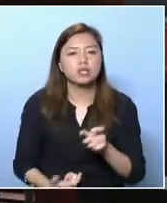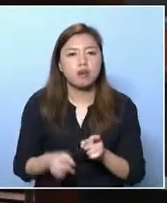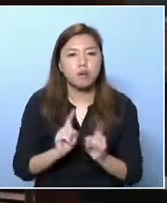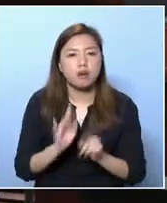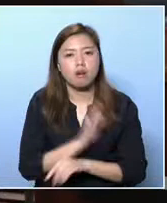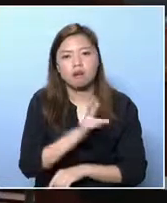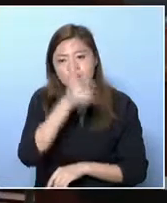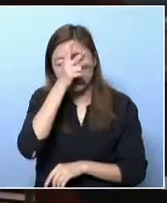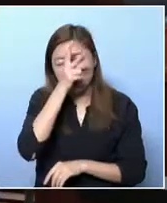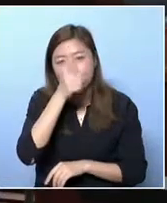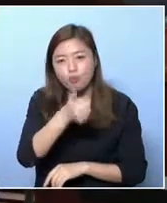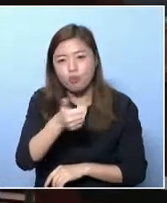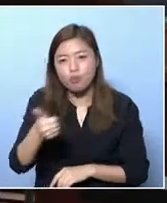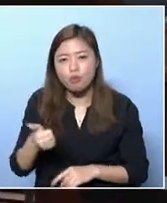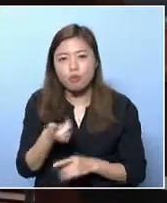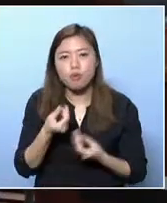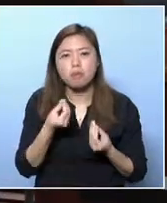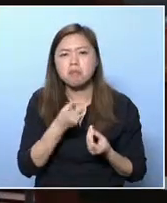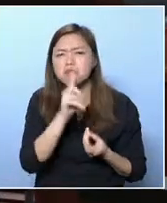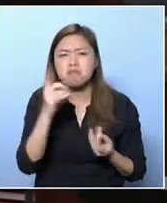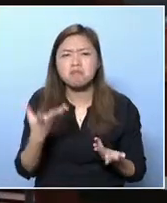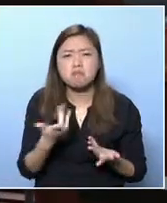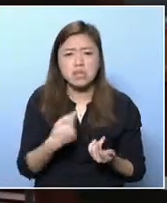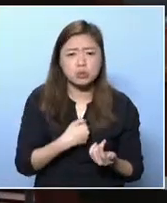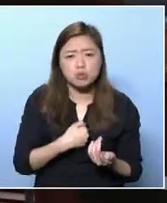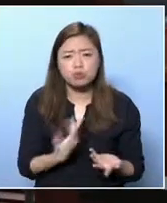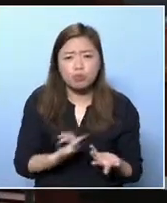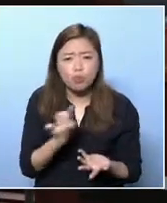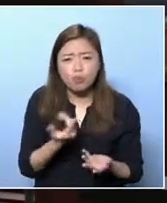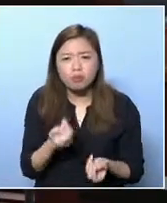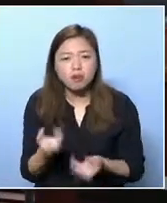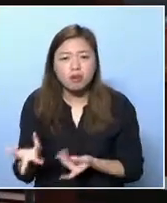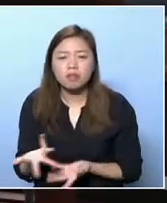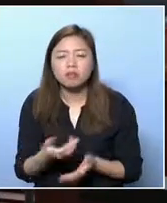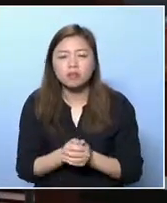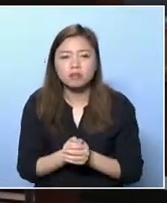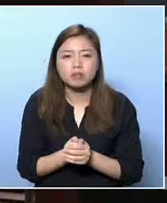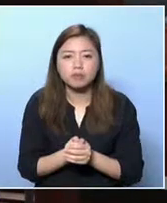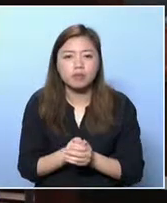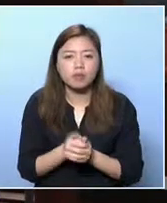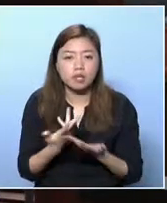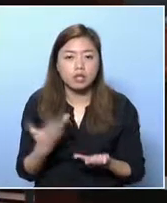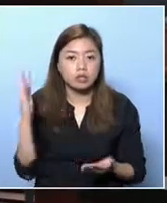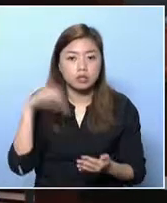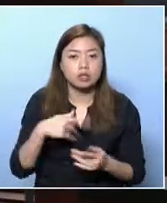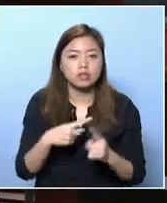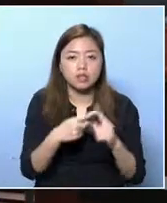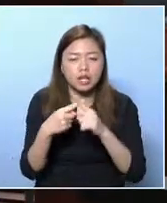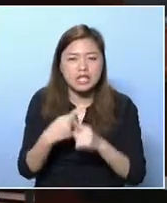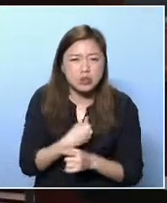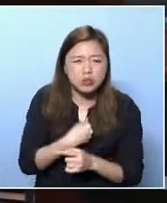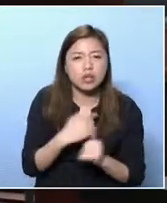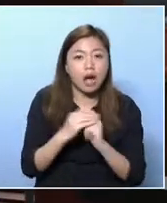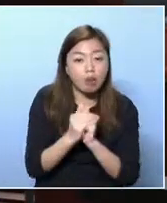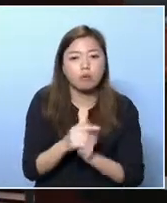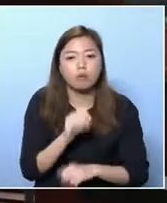or you sell the land for the development of luxury housing, and your government departments have different